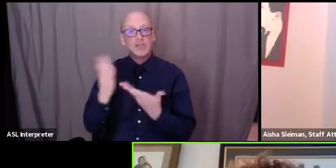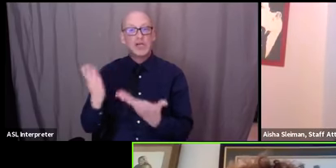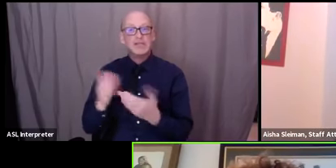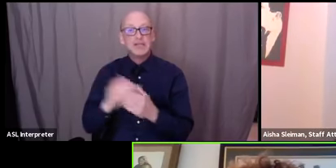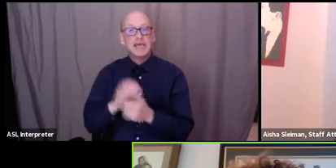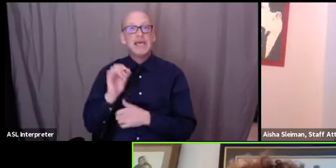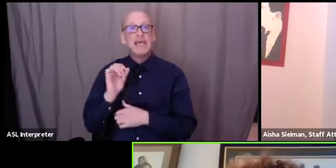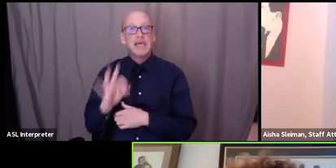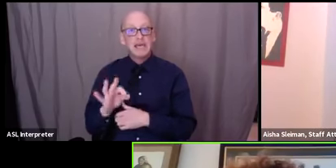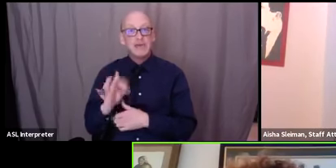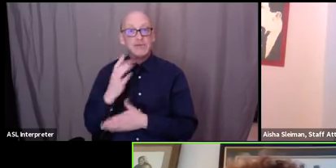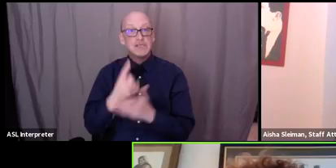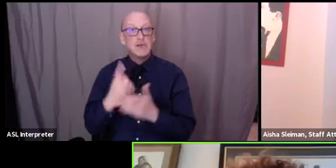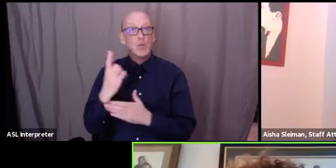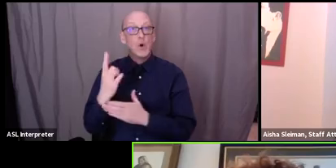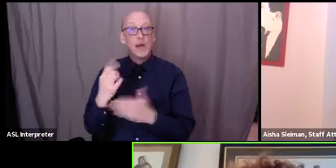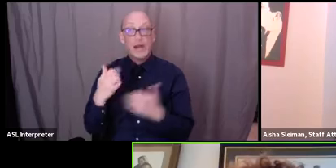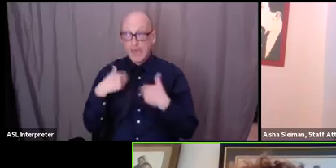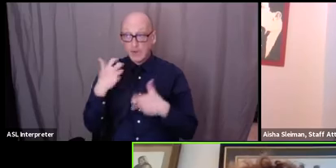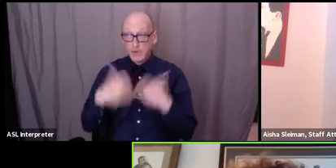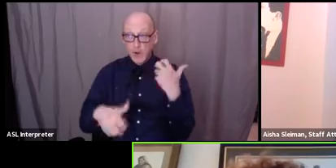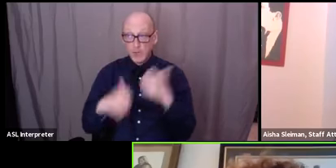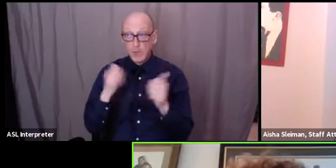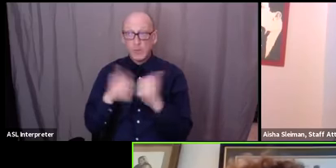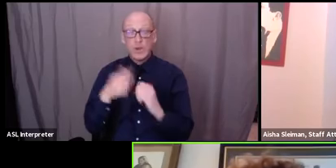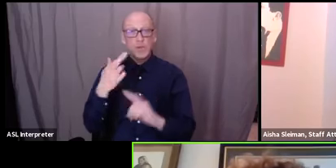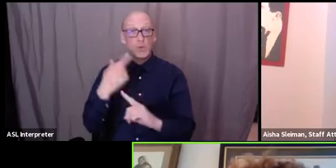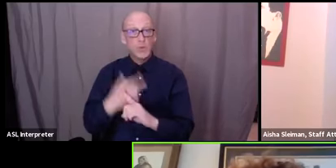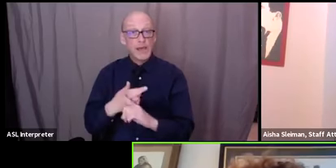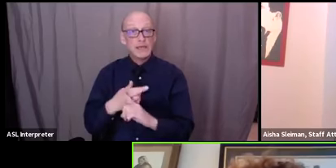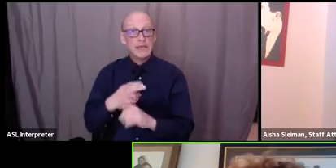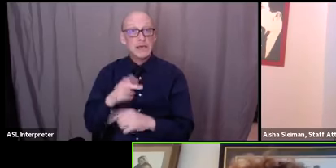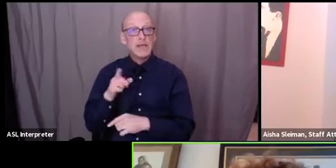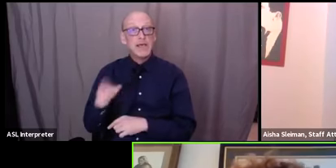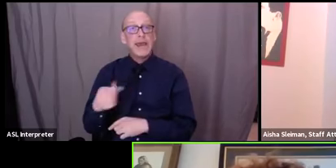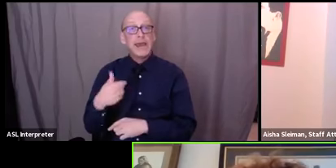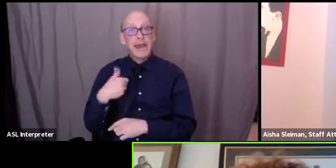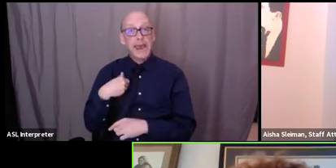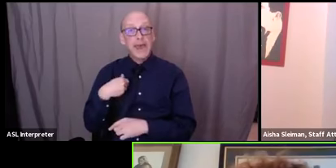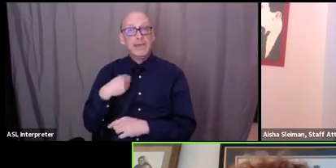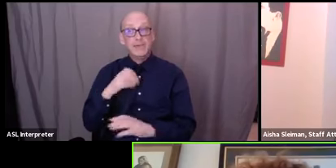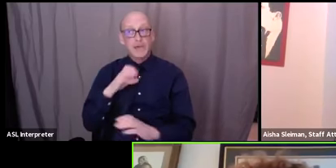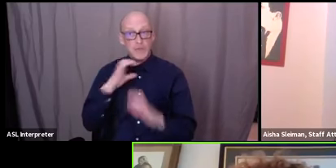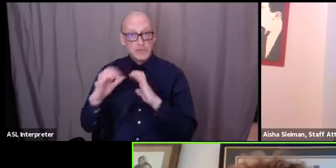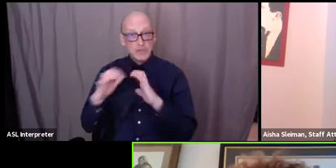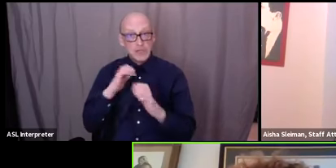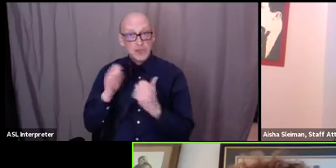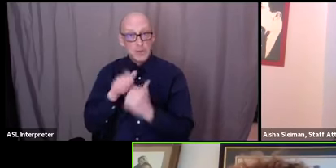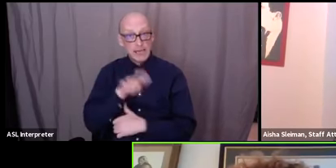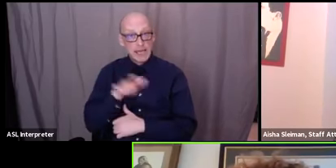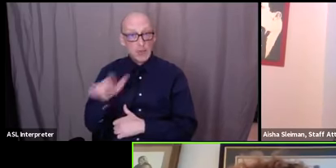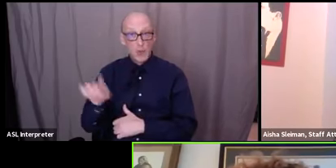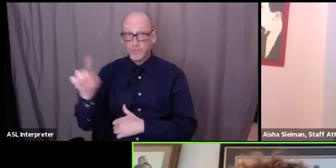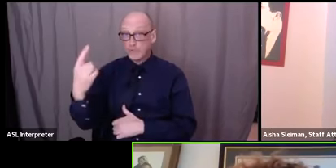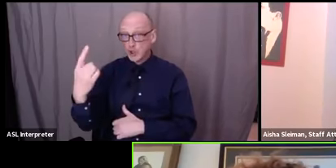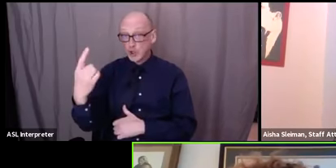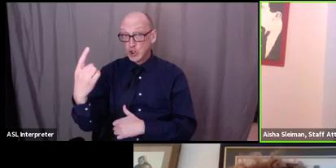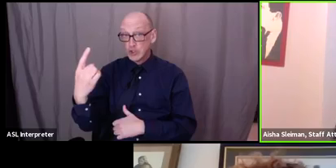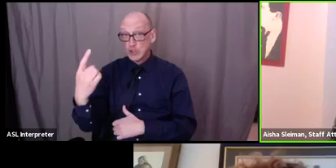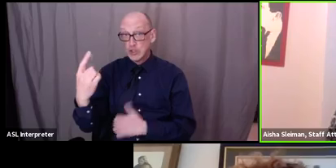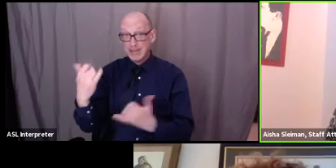if someone is having trouble with their rent that they have a conversation with their landlord first right now